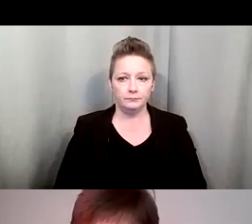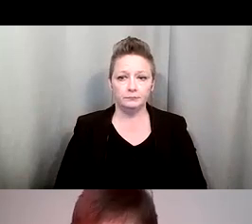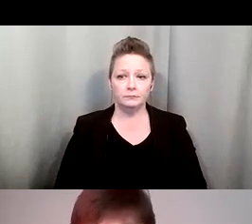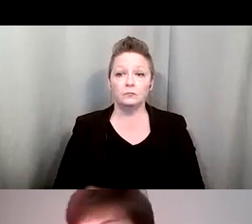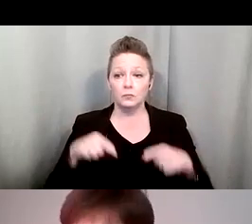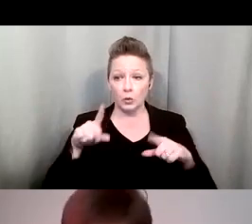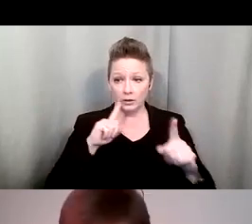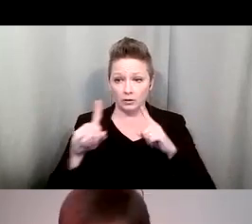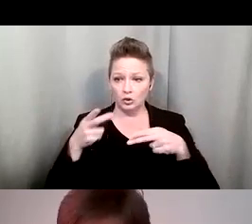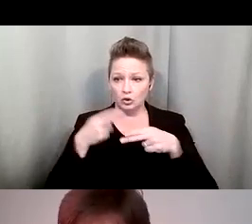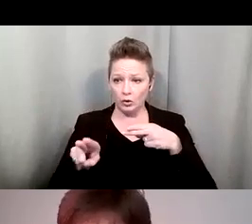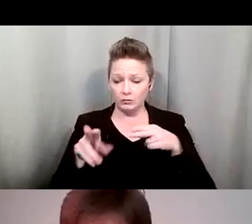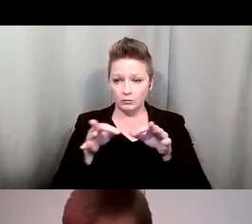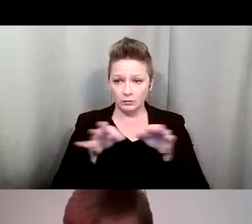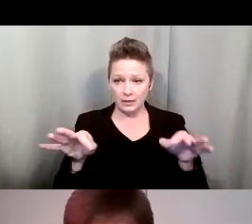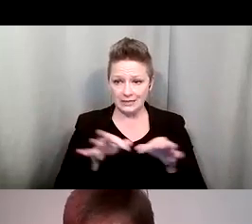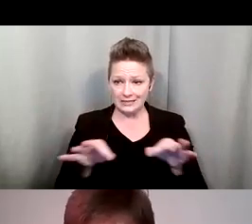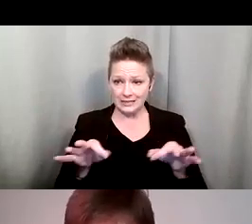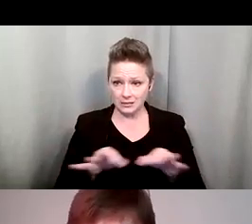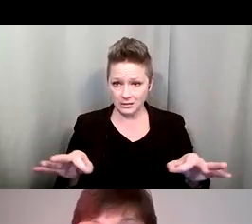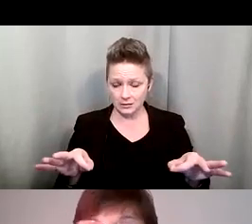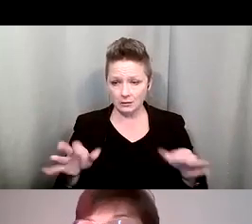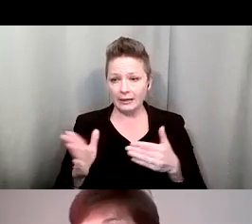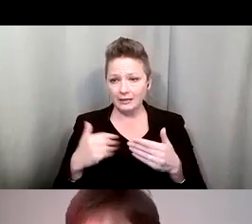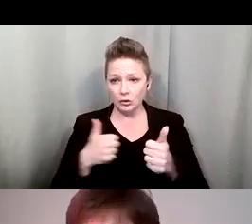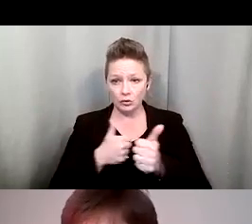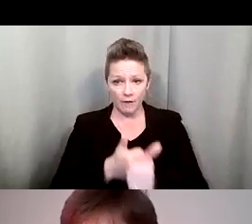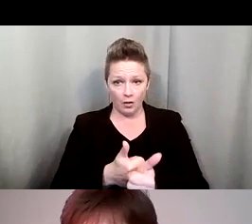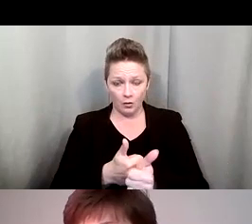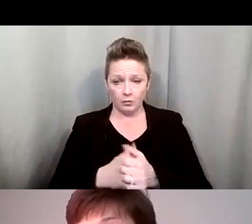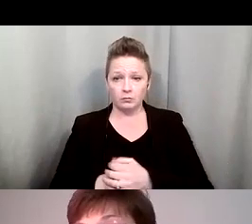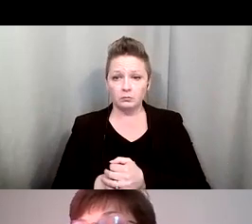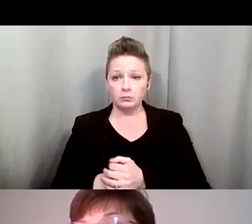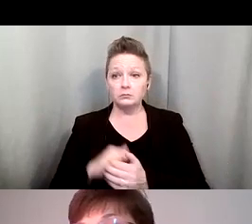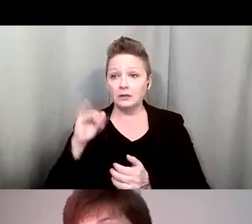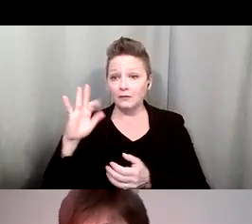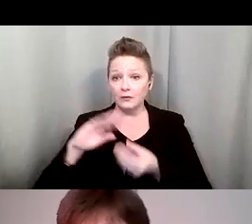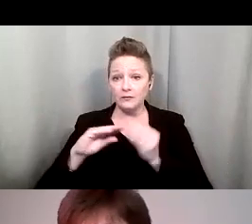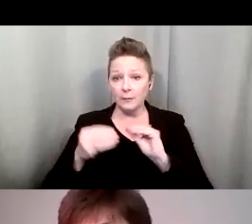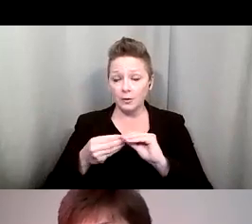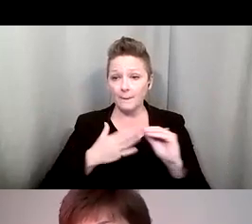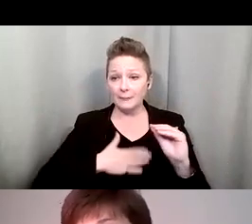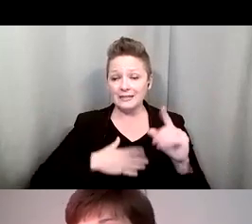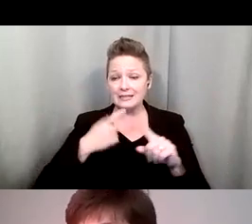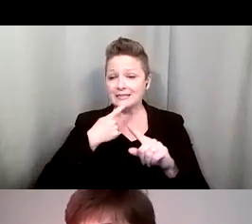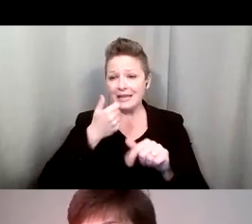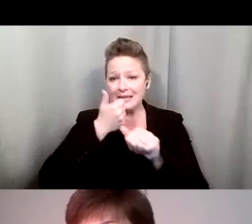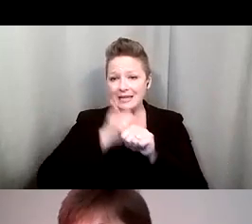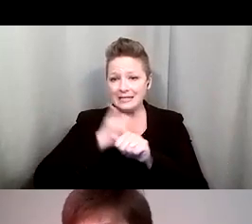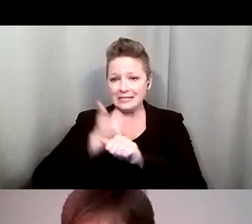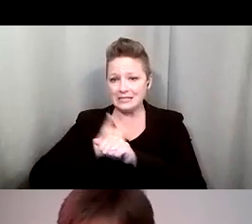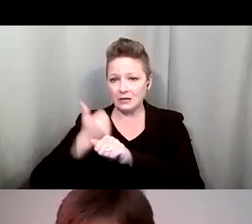phrases, sentences. It makes it easier to follow. If you have to give numbers, please say each a digit, like